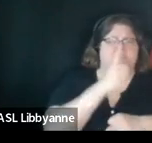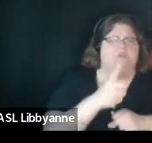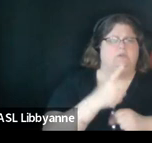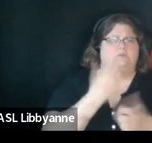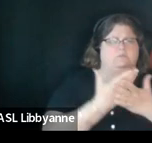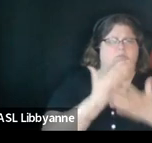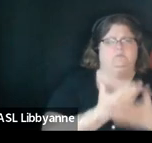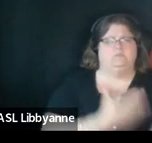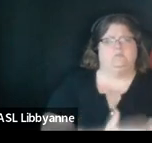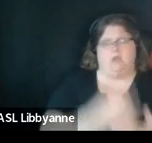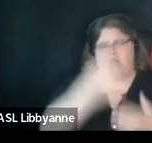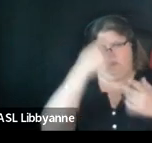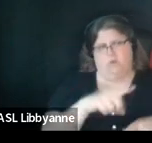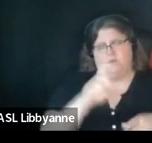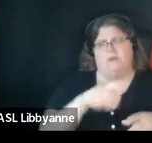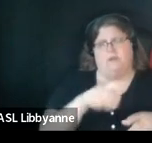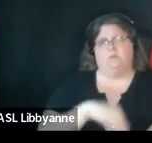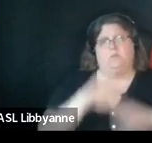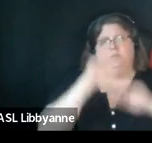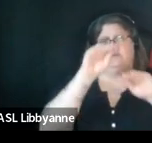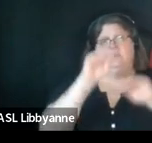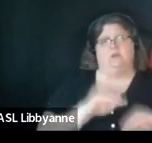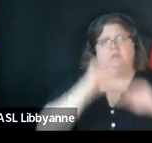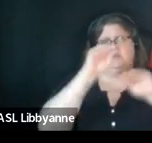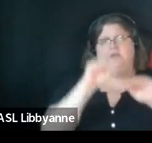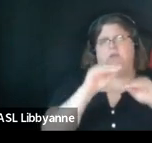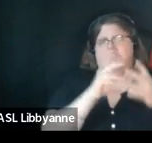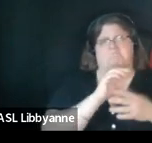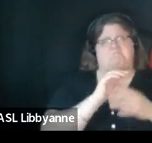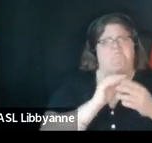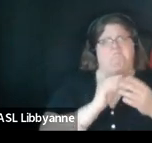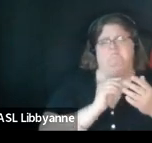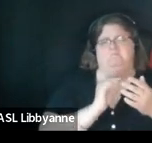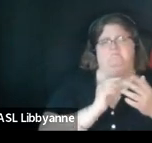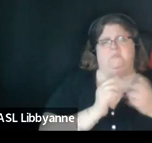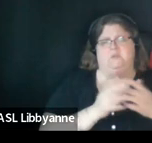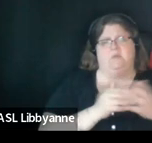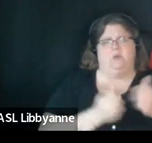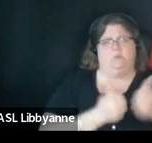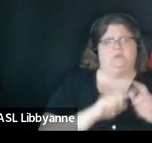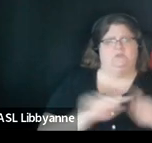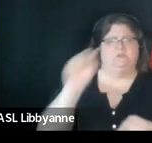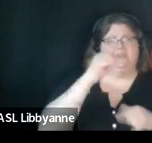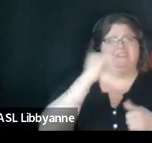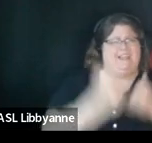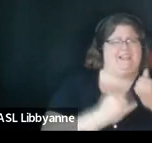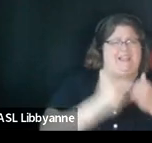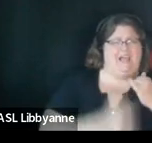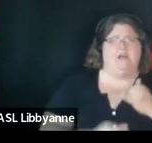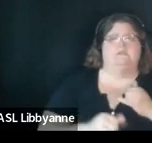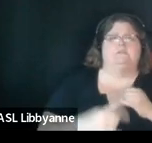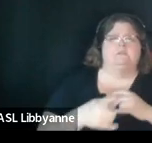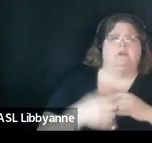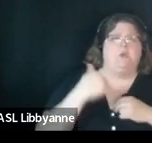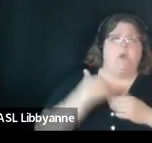agree with you we need to move it and either place is good with me the last bullet reads exhibits a proven track record and managing large